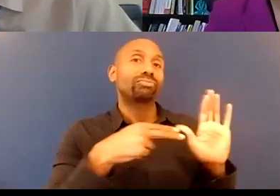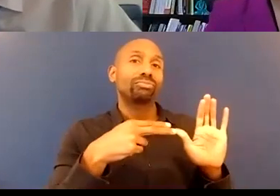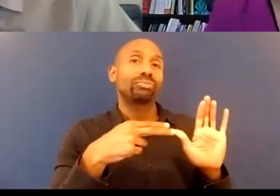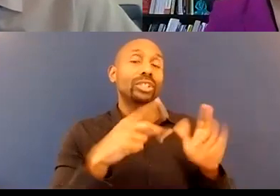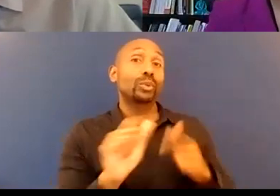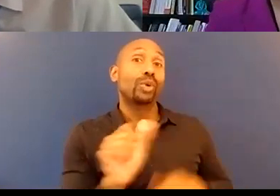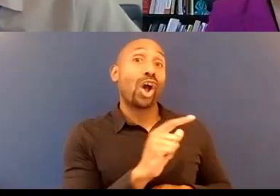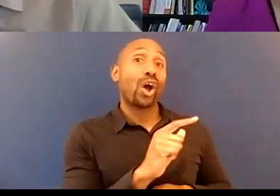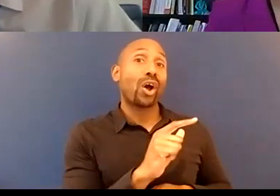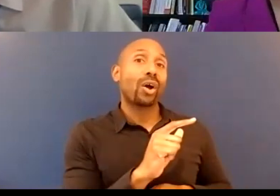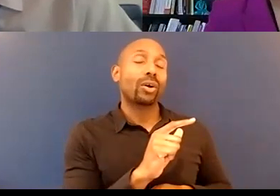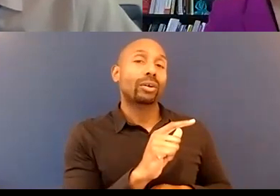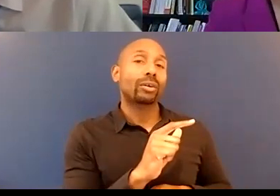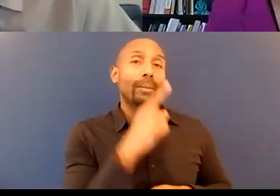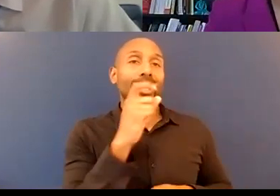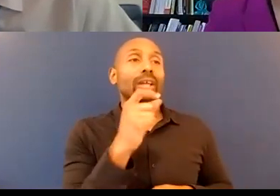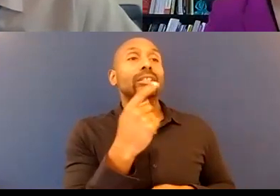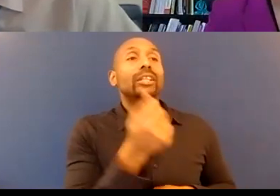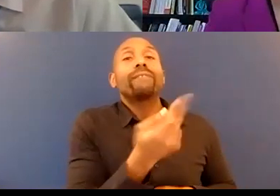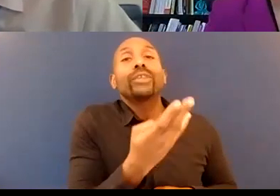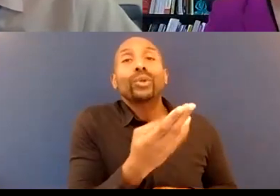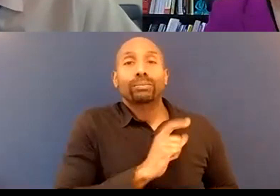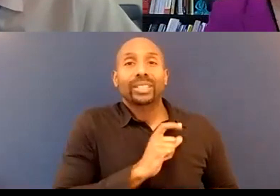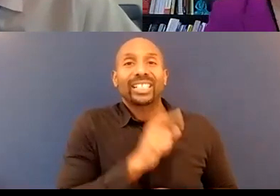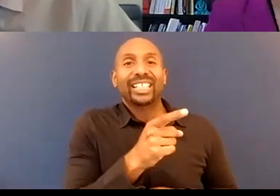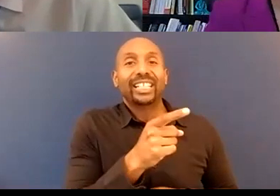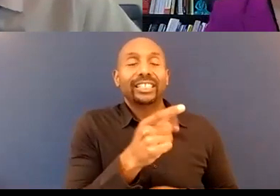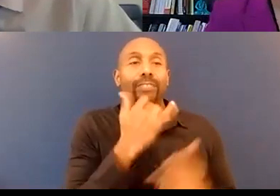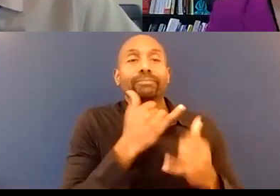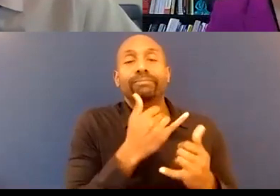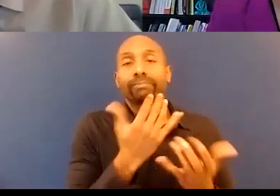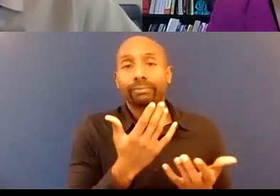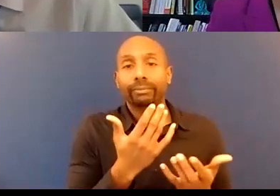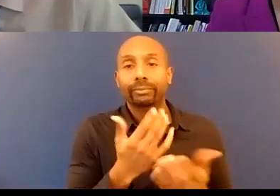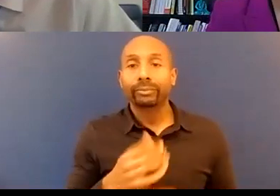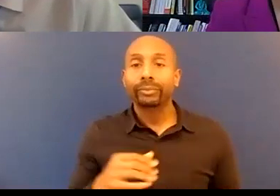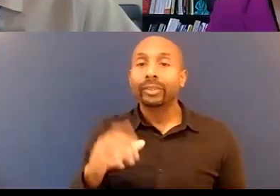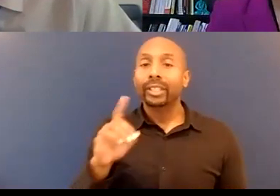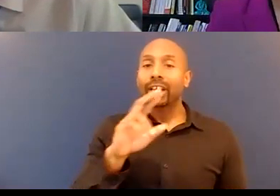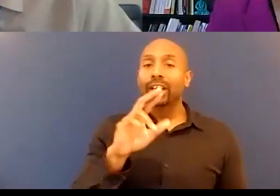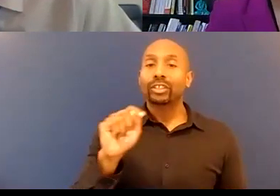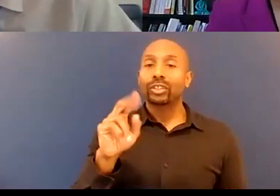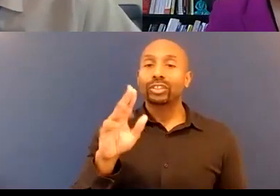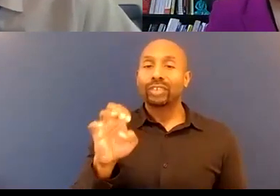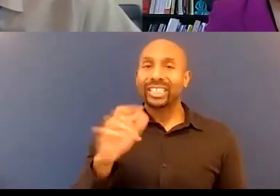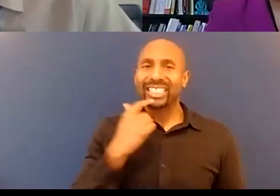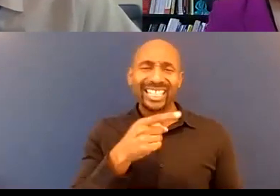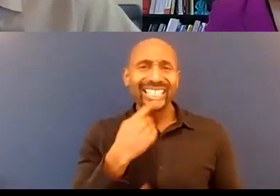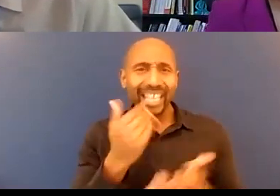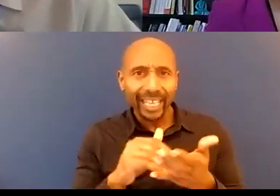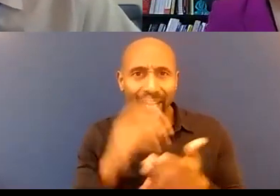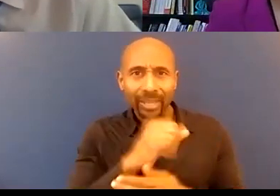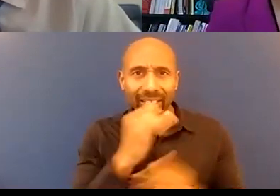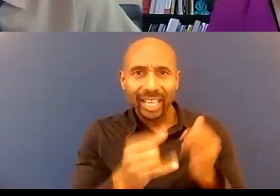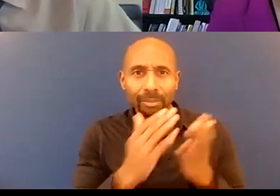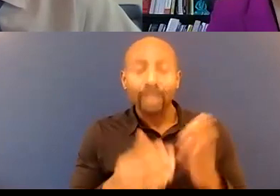mistakes can you repeat your question one more time i missed the last part oh i said so uh law enforcement officers come